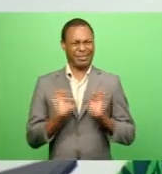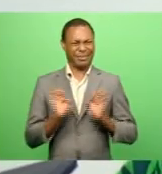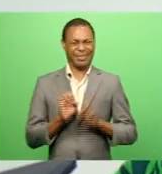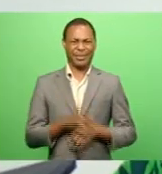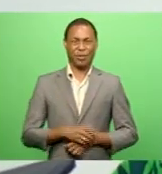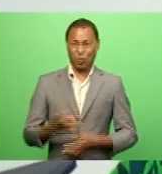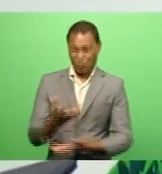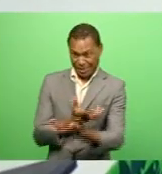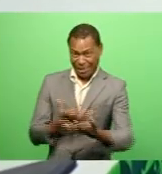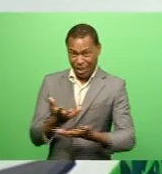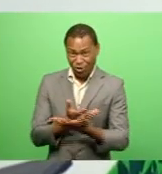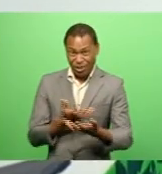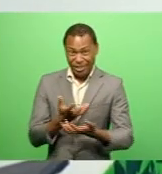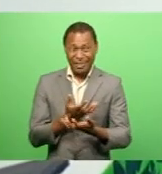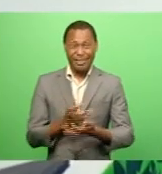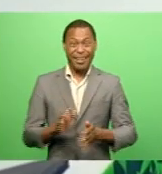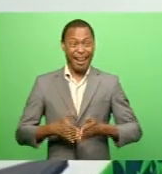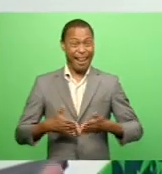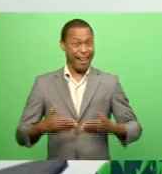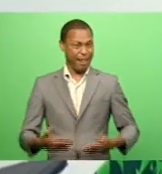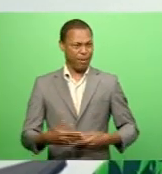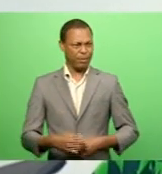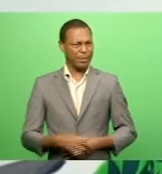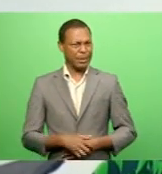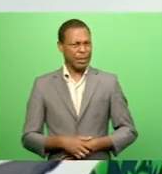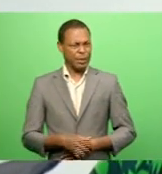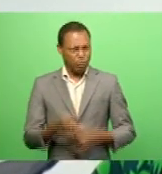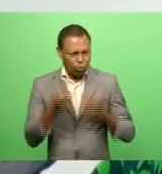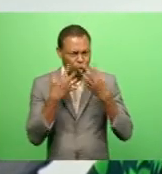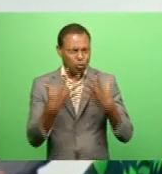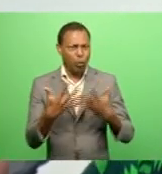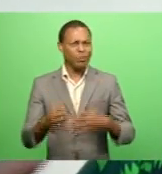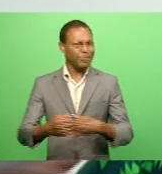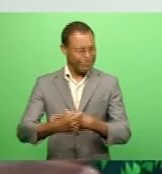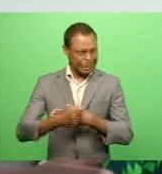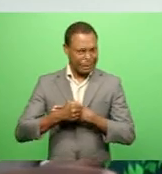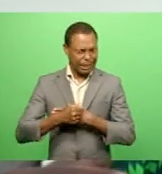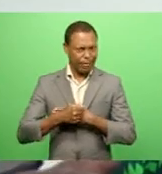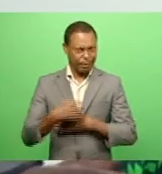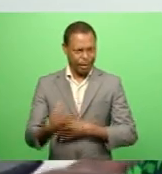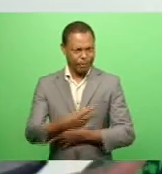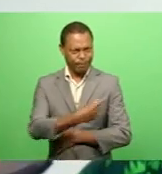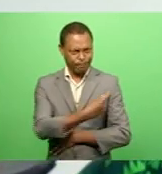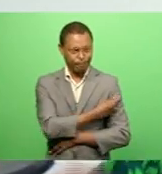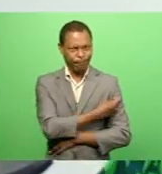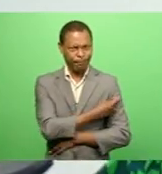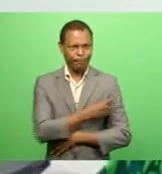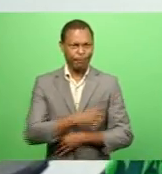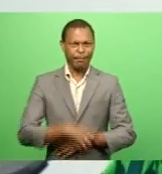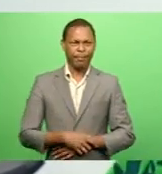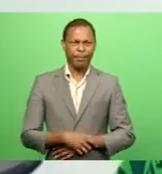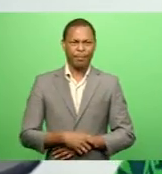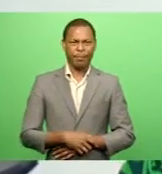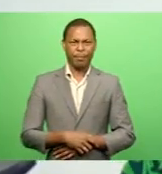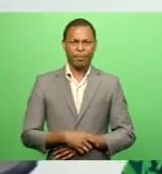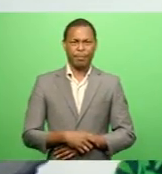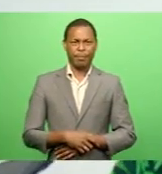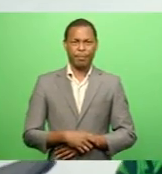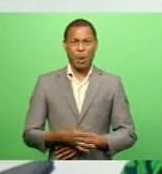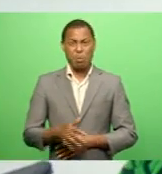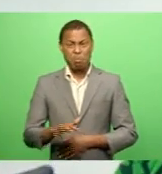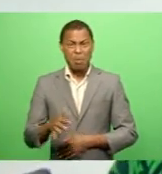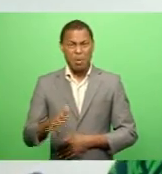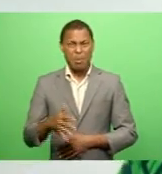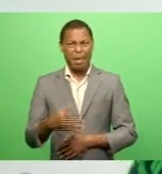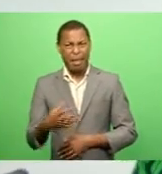seem to indicate that, you know, it is safe That, you know, the vaccinations continue in many